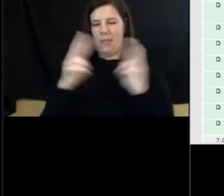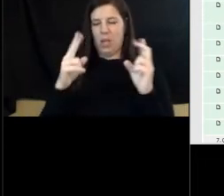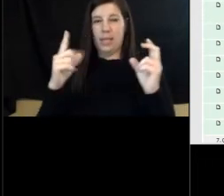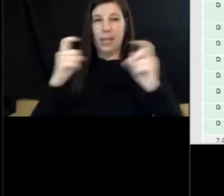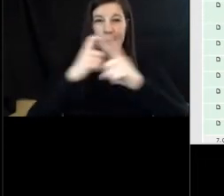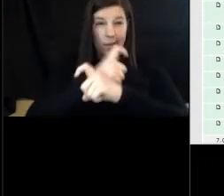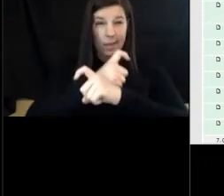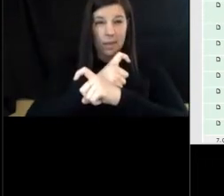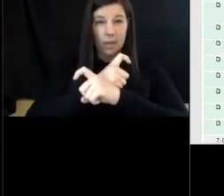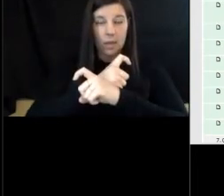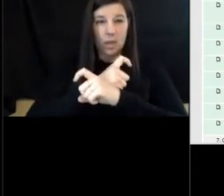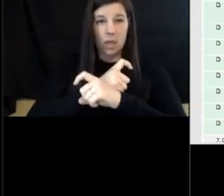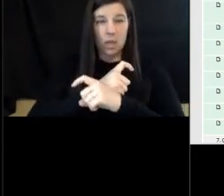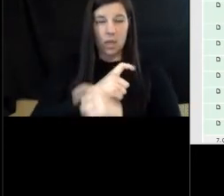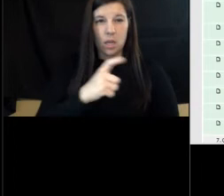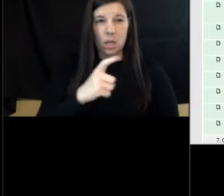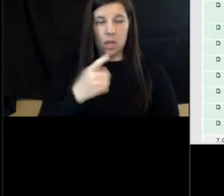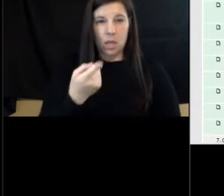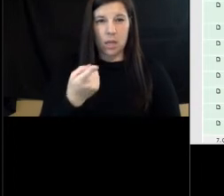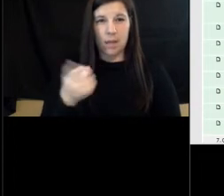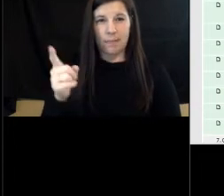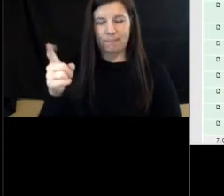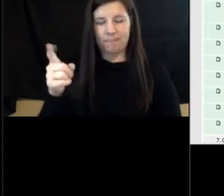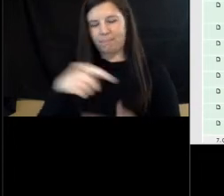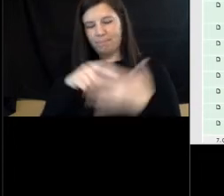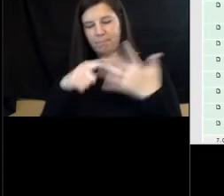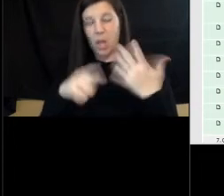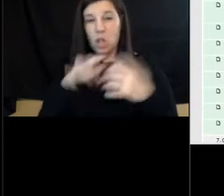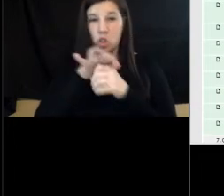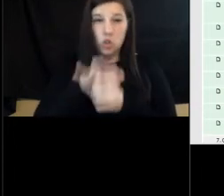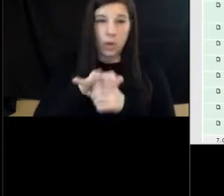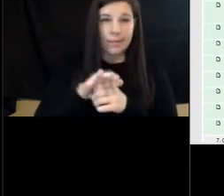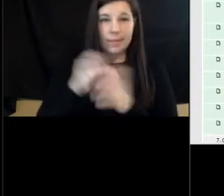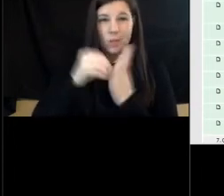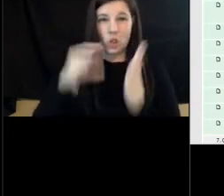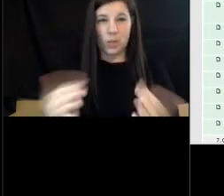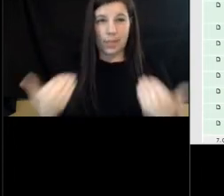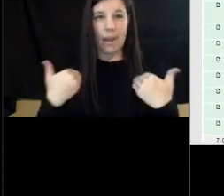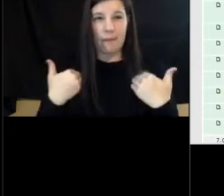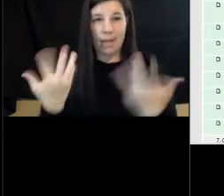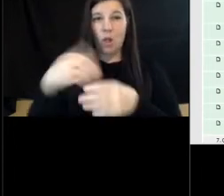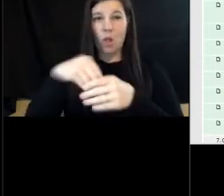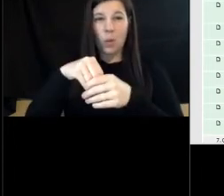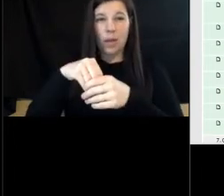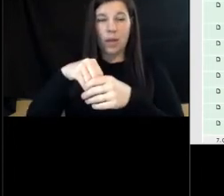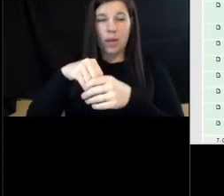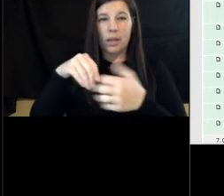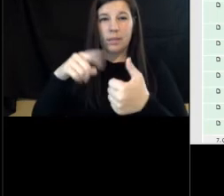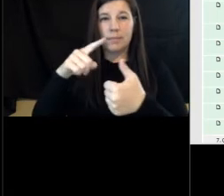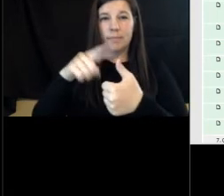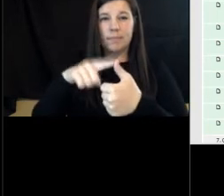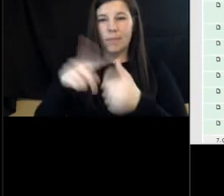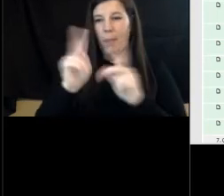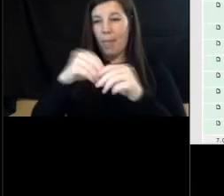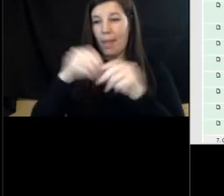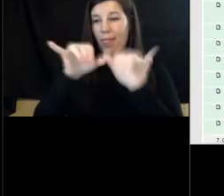the stressors that our students have, including those in the system, as